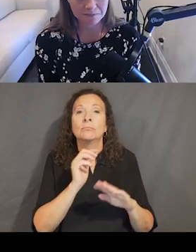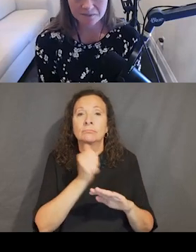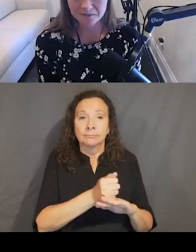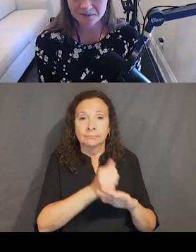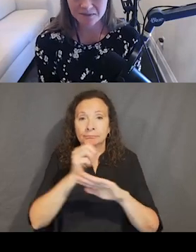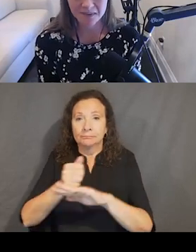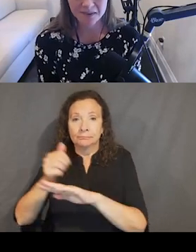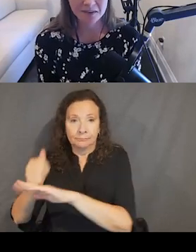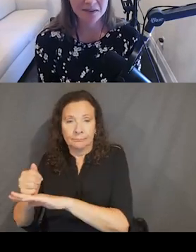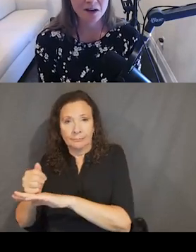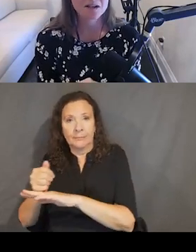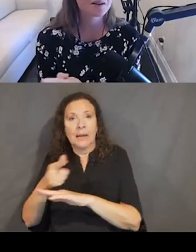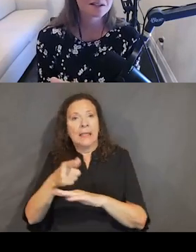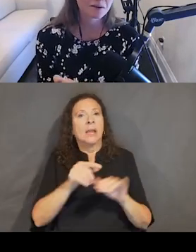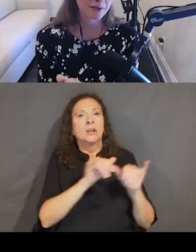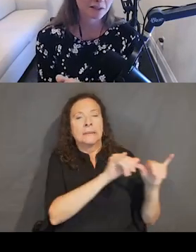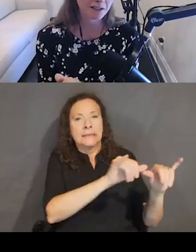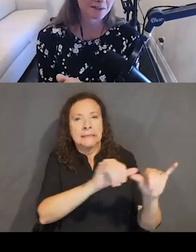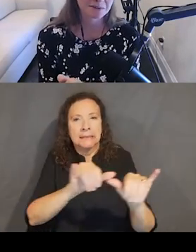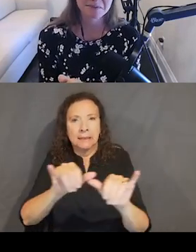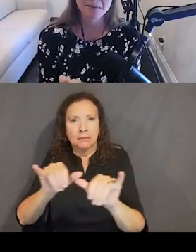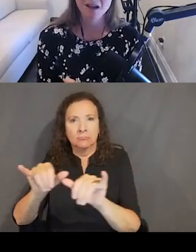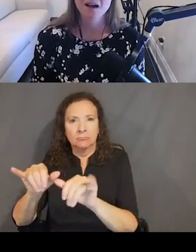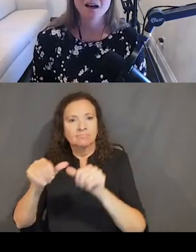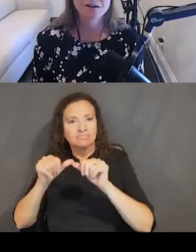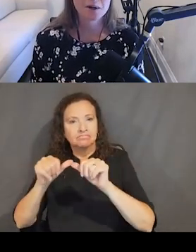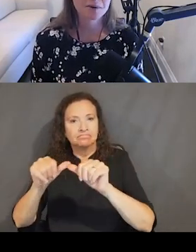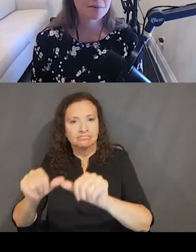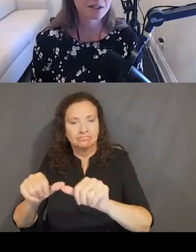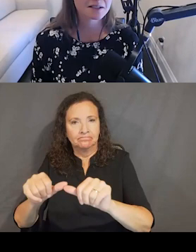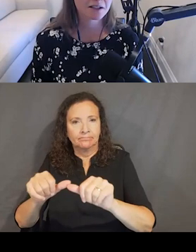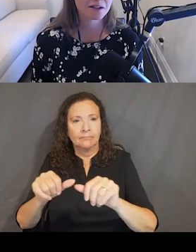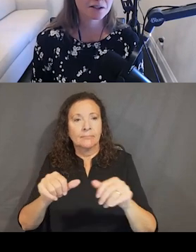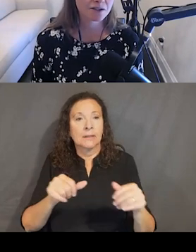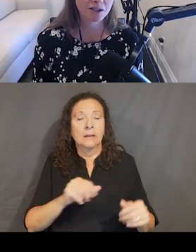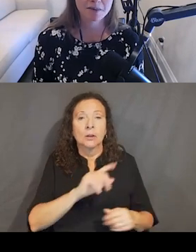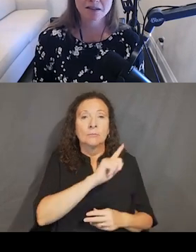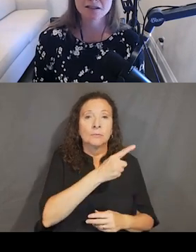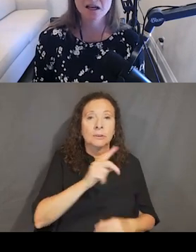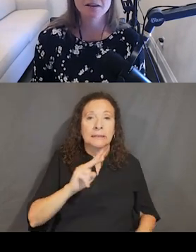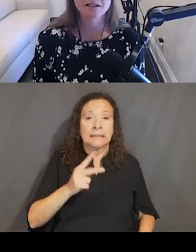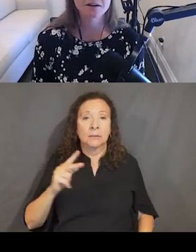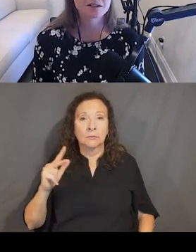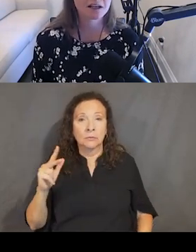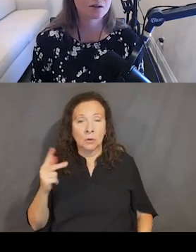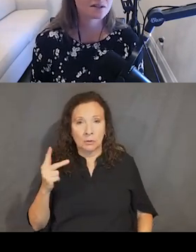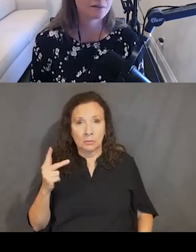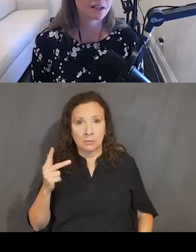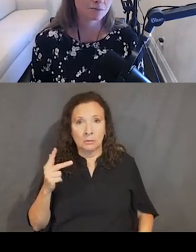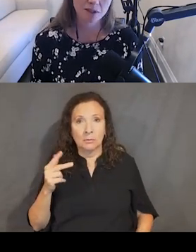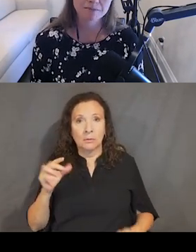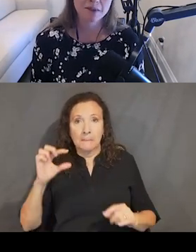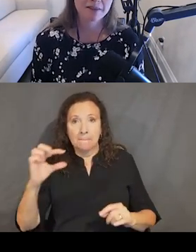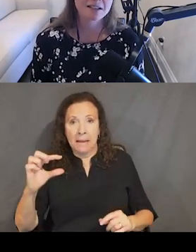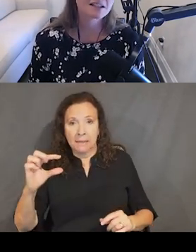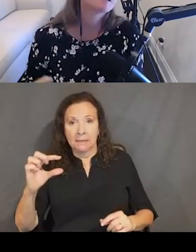consistent across all these different button types. So for my primary, secondary, and tertiary buttons, the default state uses a